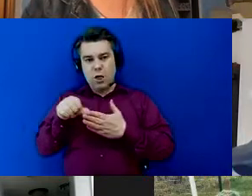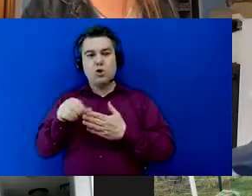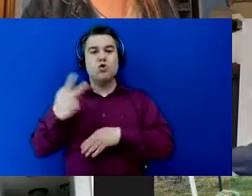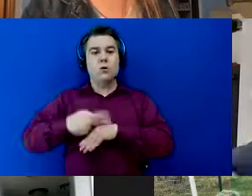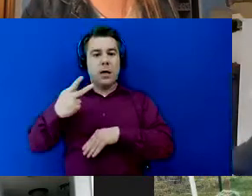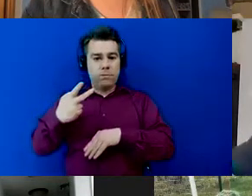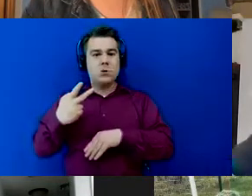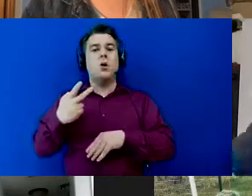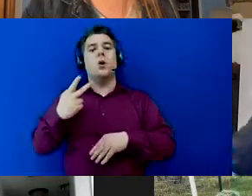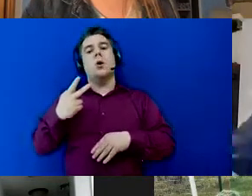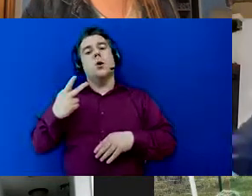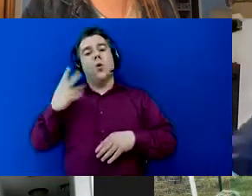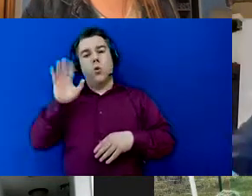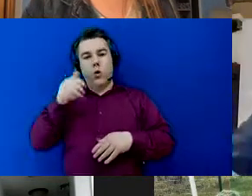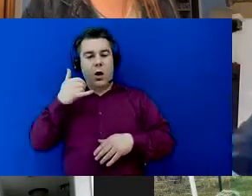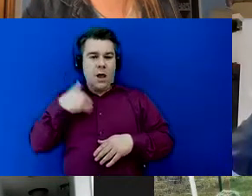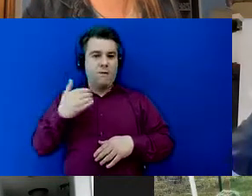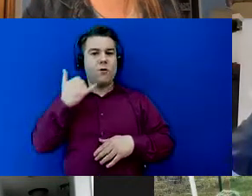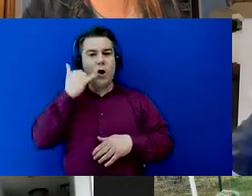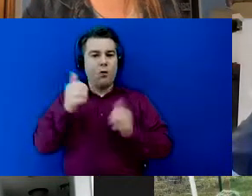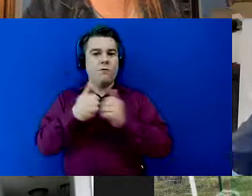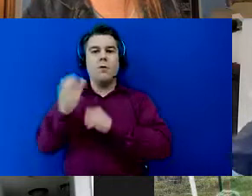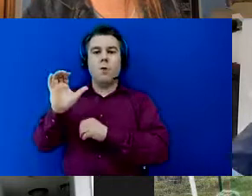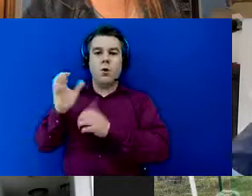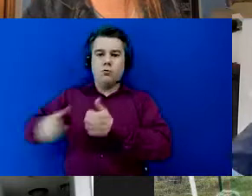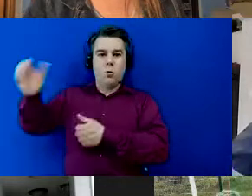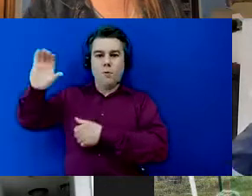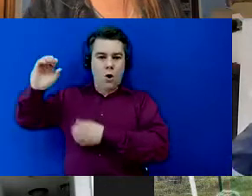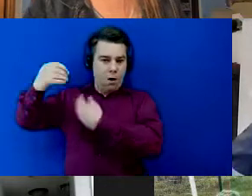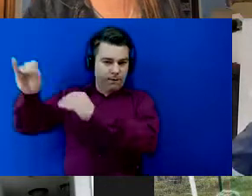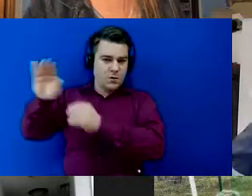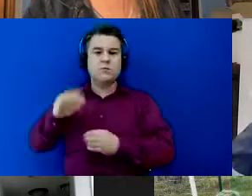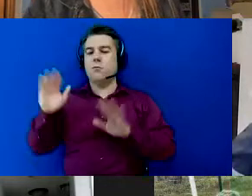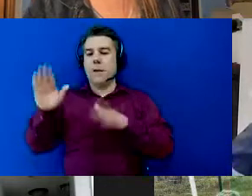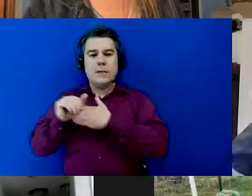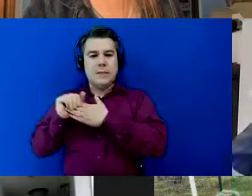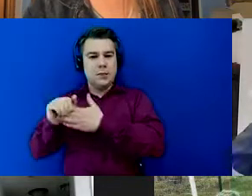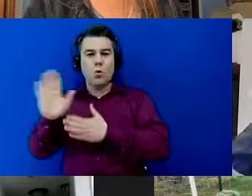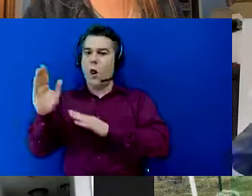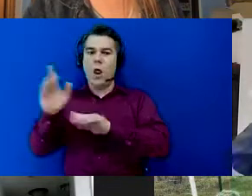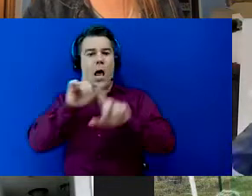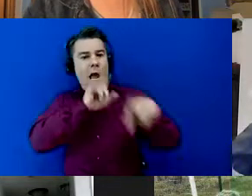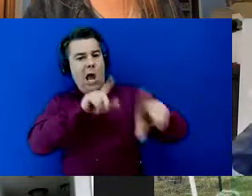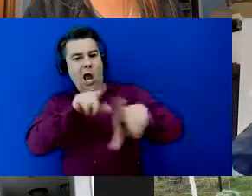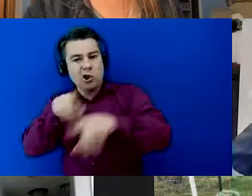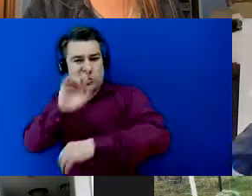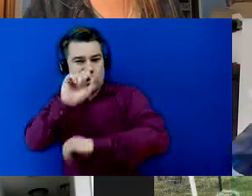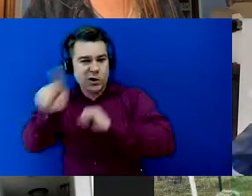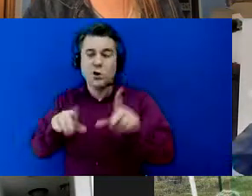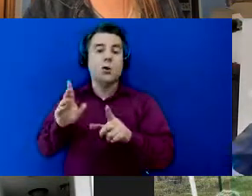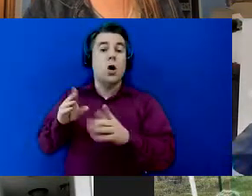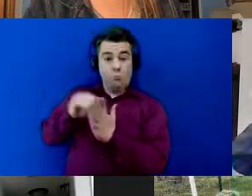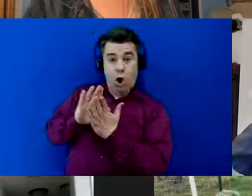by the corporate office along with fabulous plexus leaders where they'll be answering all your questions mark down these dates and make sure your team